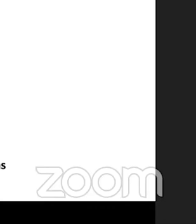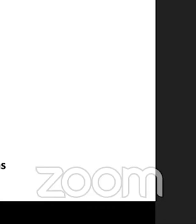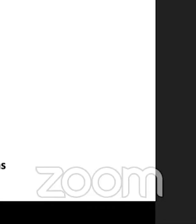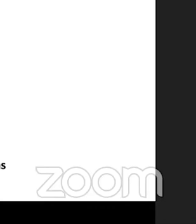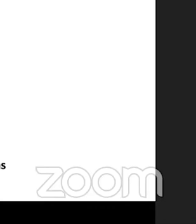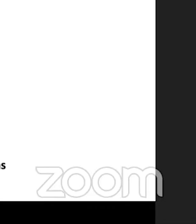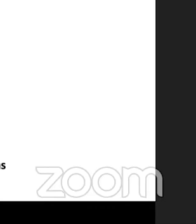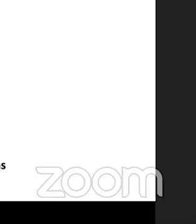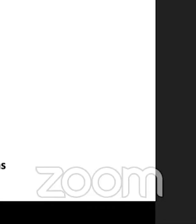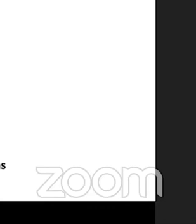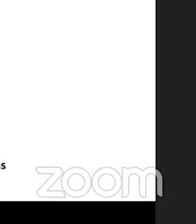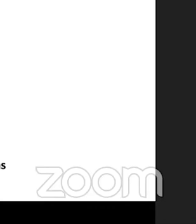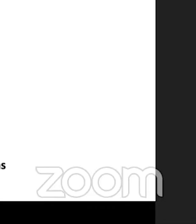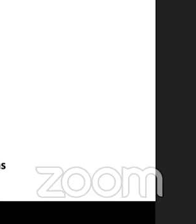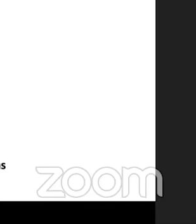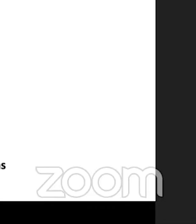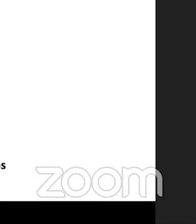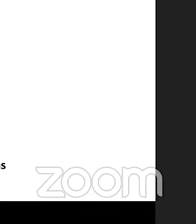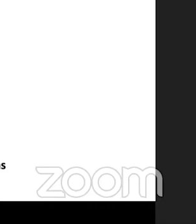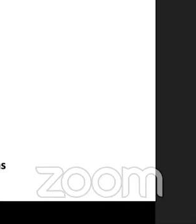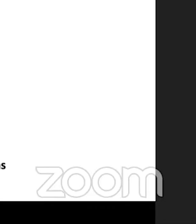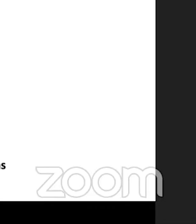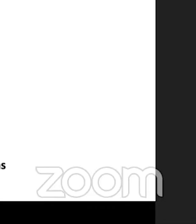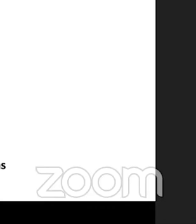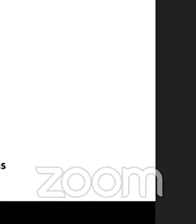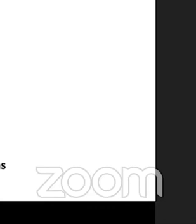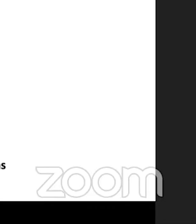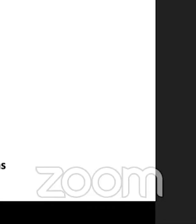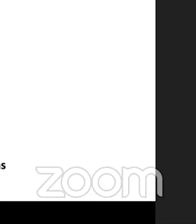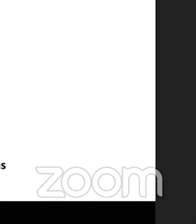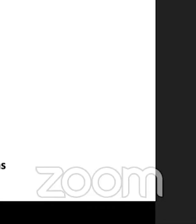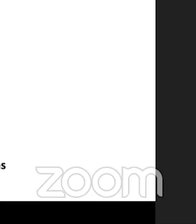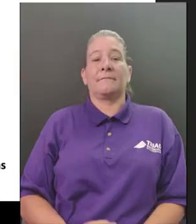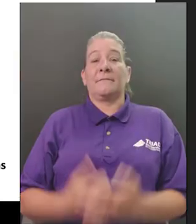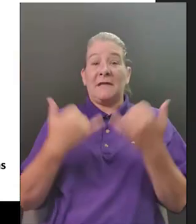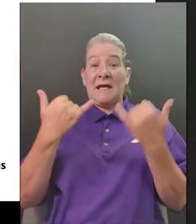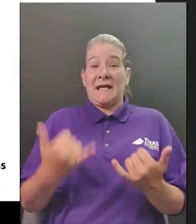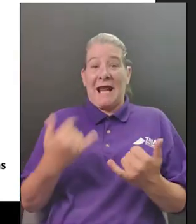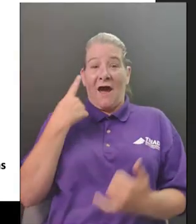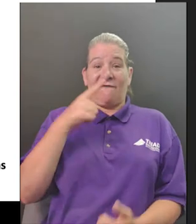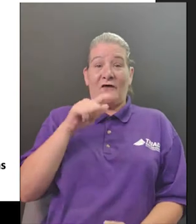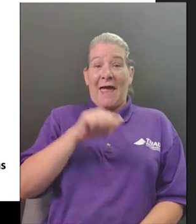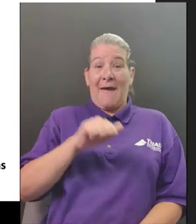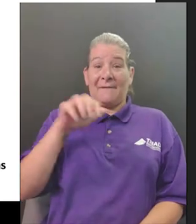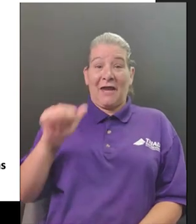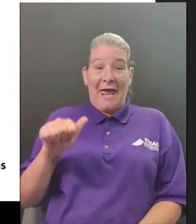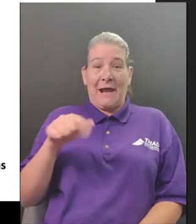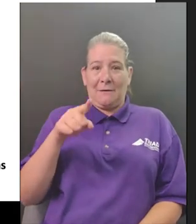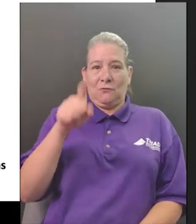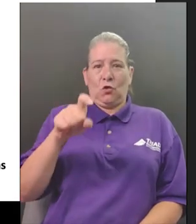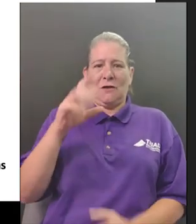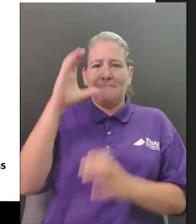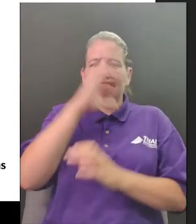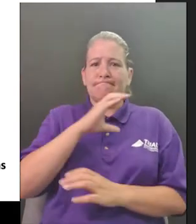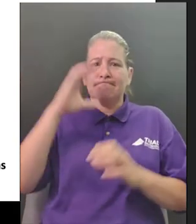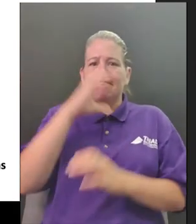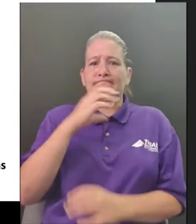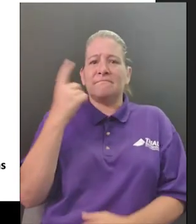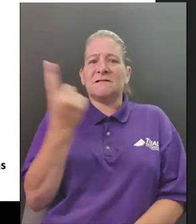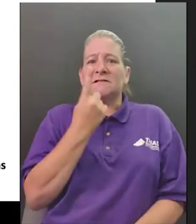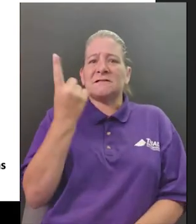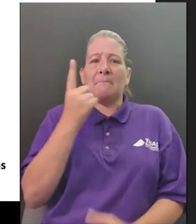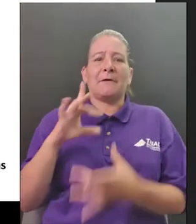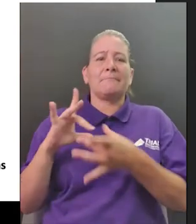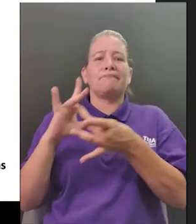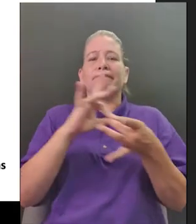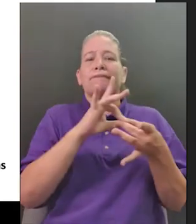inspired by her writing her letters to her husband and if you want to